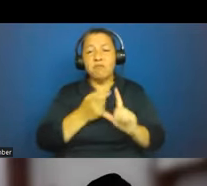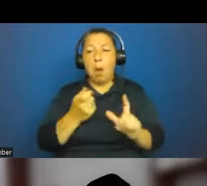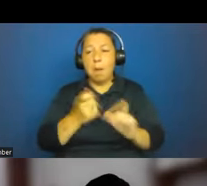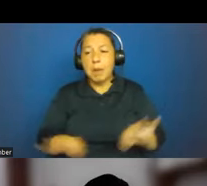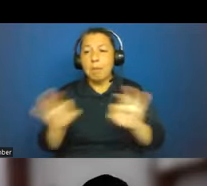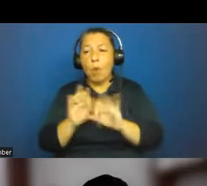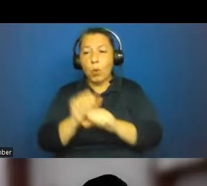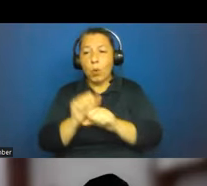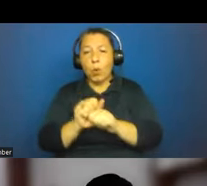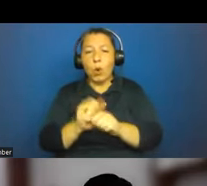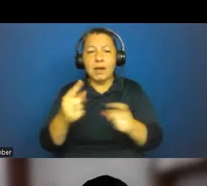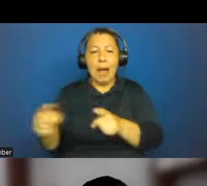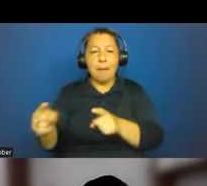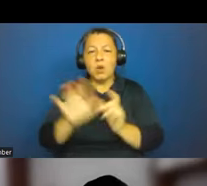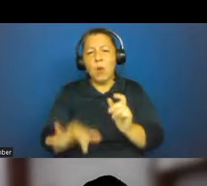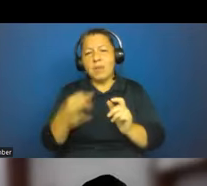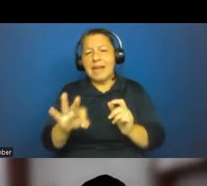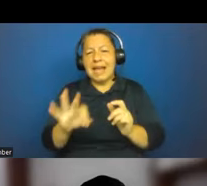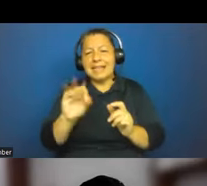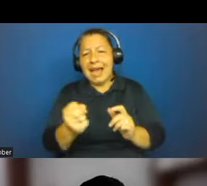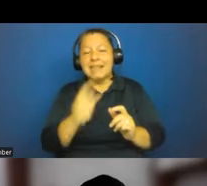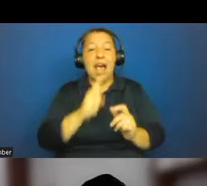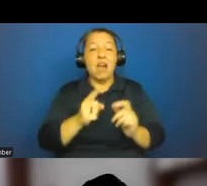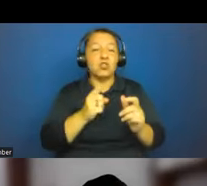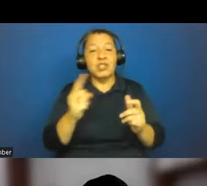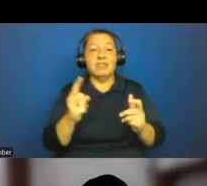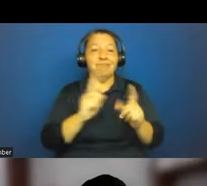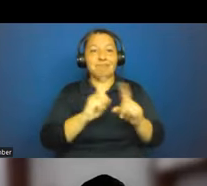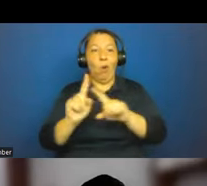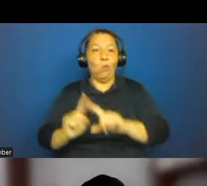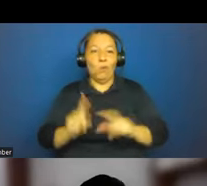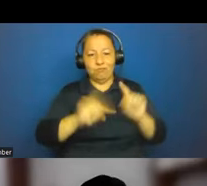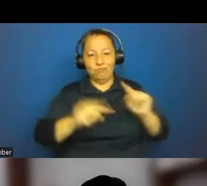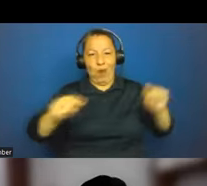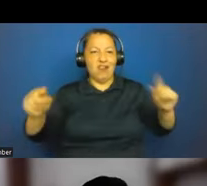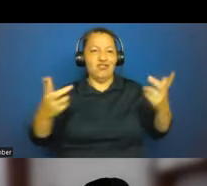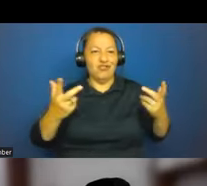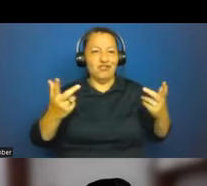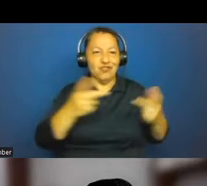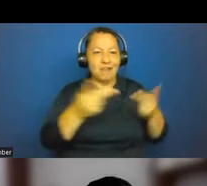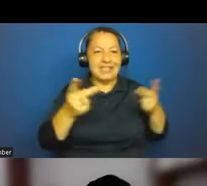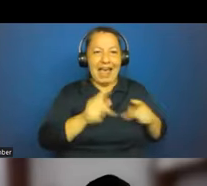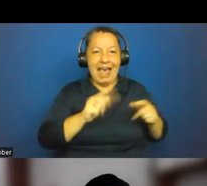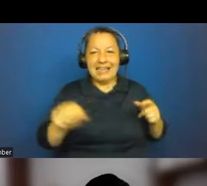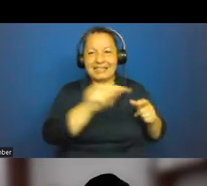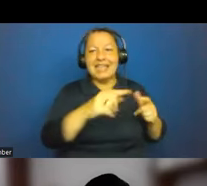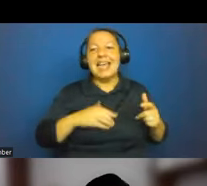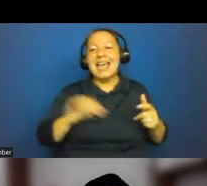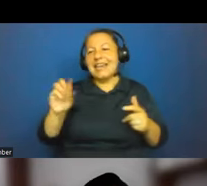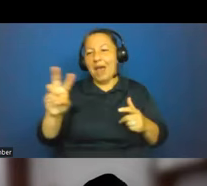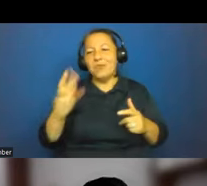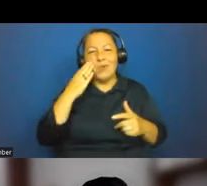This is a range of sites. In fact, Andrew knows a couple of my colleagues who worked on these sites in Mauritius, the Geoff and Francois summers.